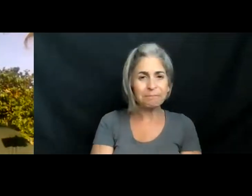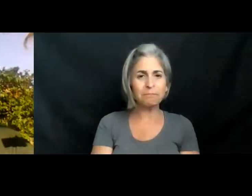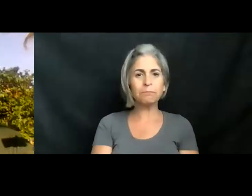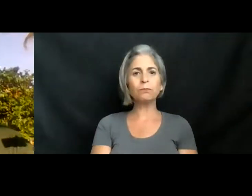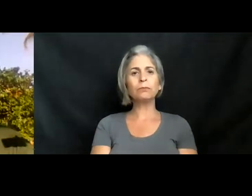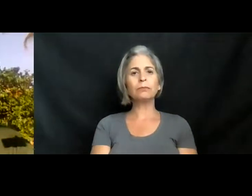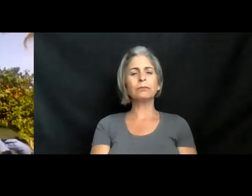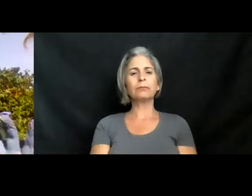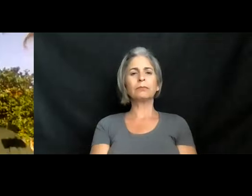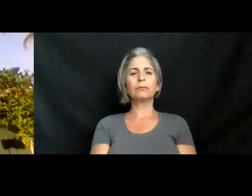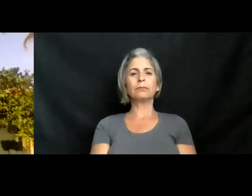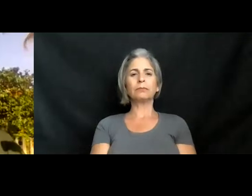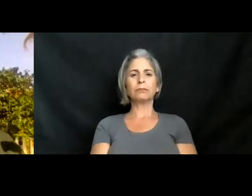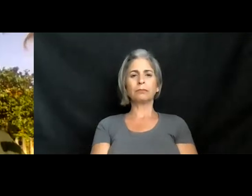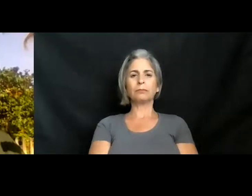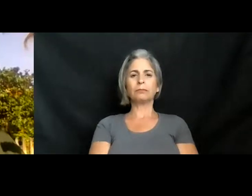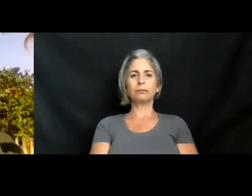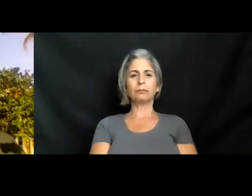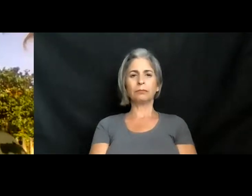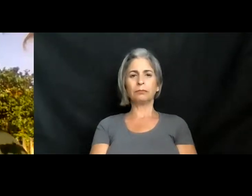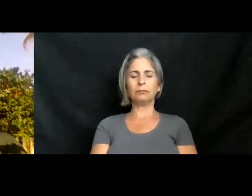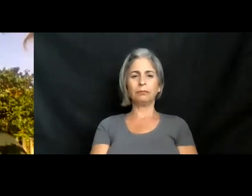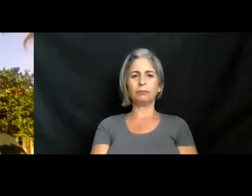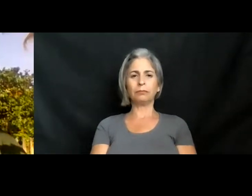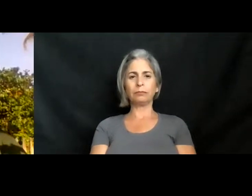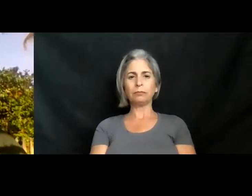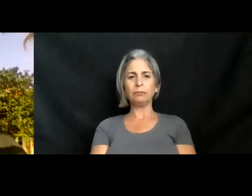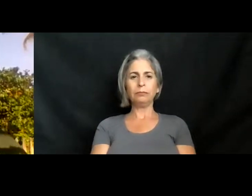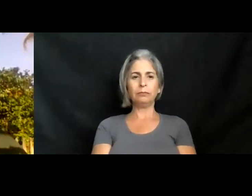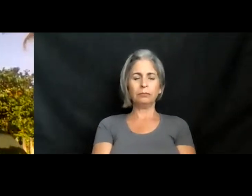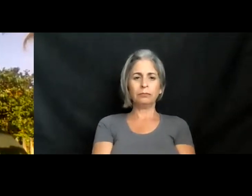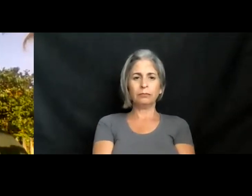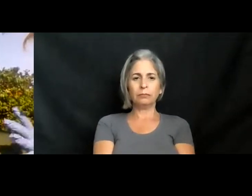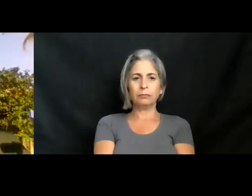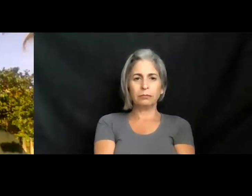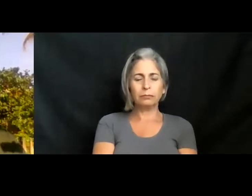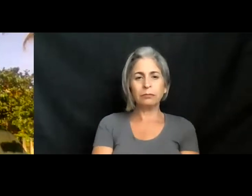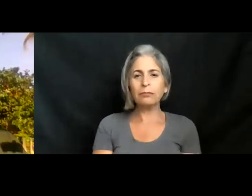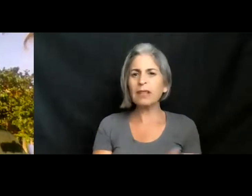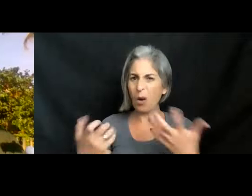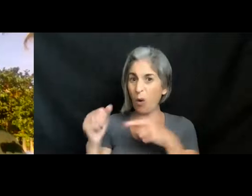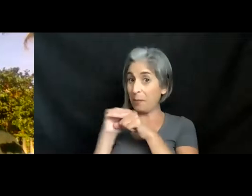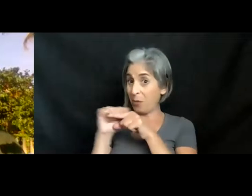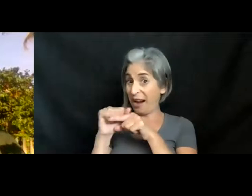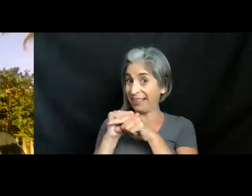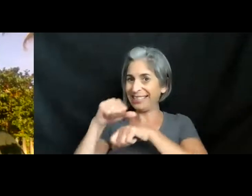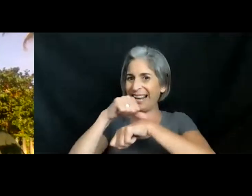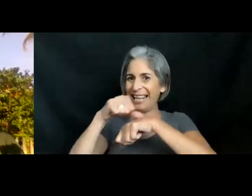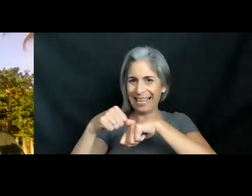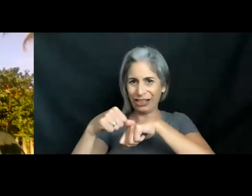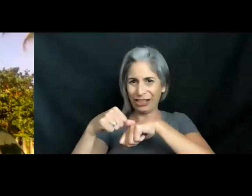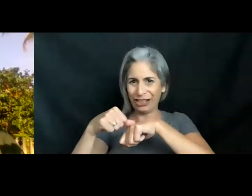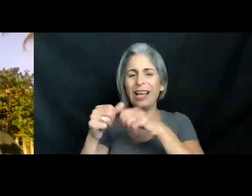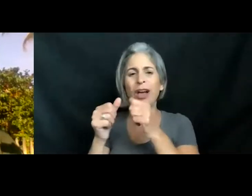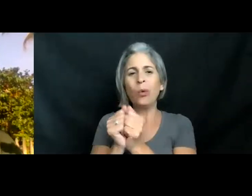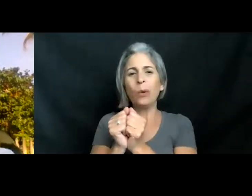I'll bring up the chat. I'll start getting my dissection set up. But I do like to preface the dissection portion with